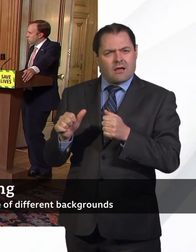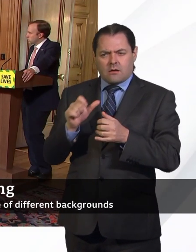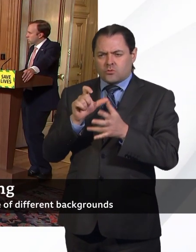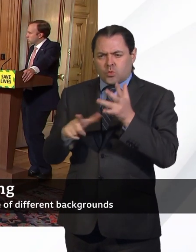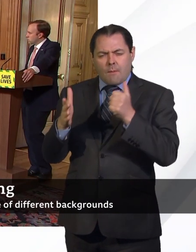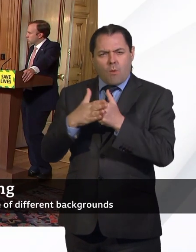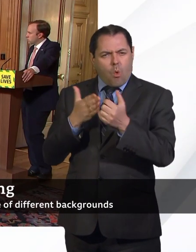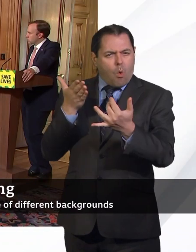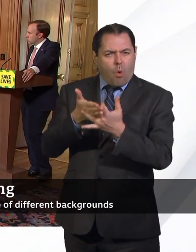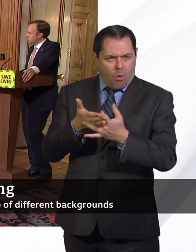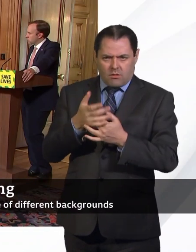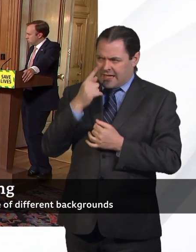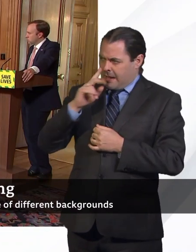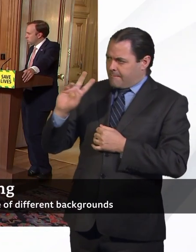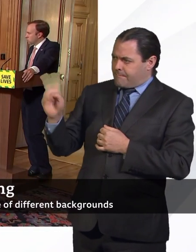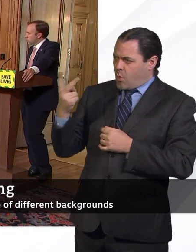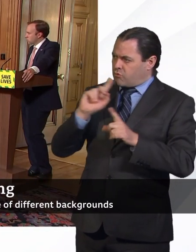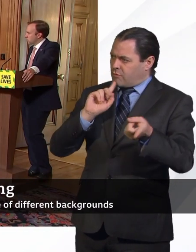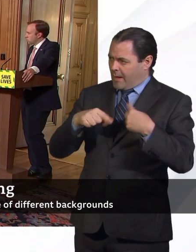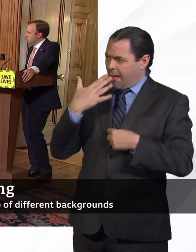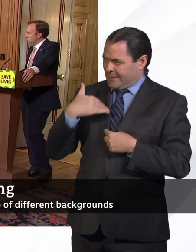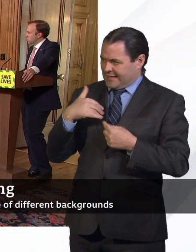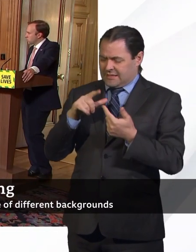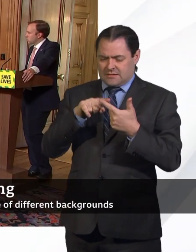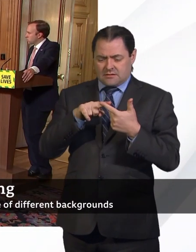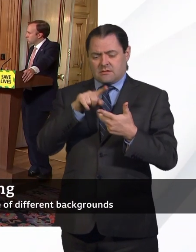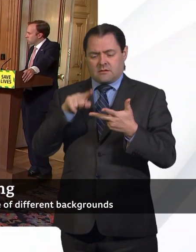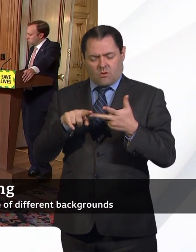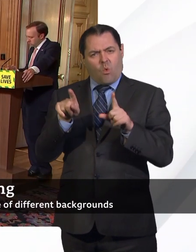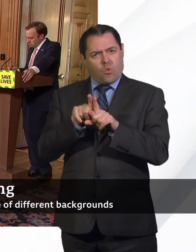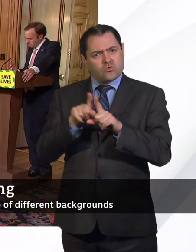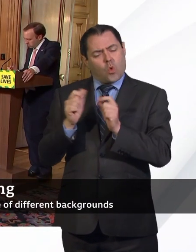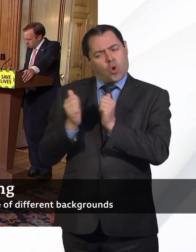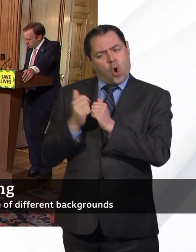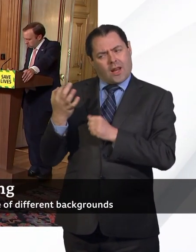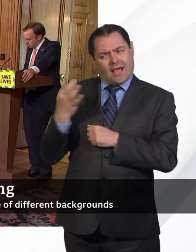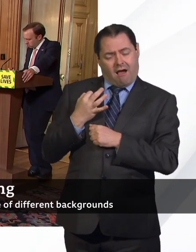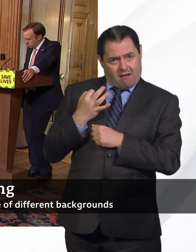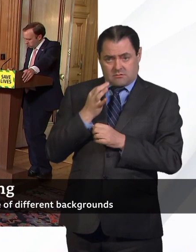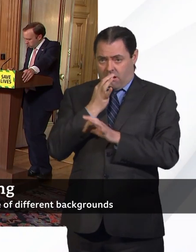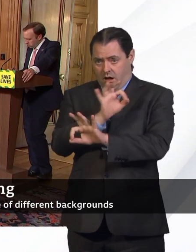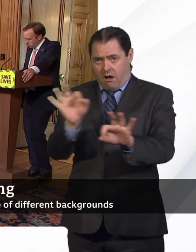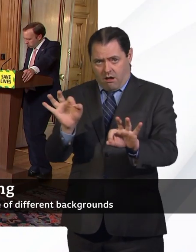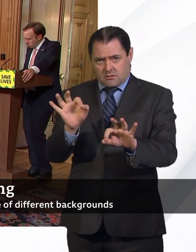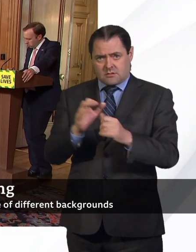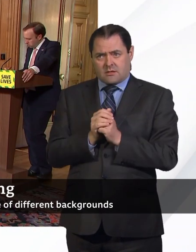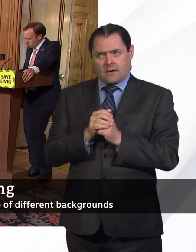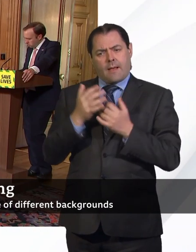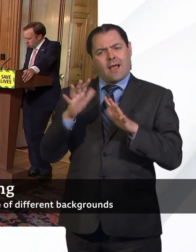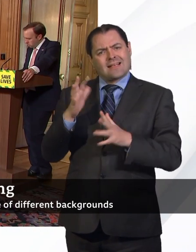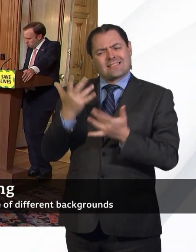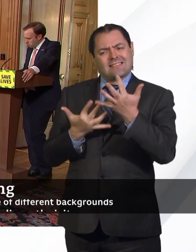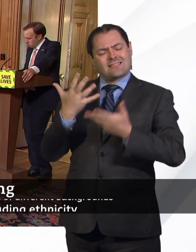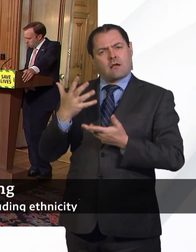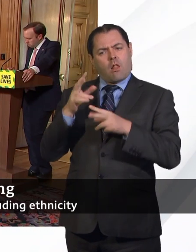also please have a response from Professor Newton. And secondly, on behalf of a colleague, you've been criticised by the Stats watchdog for the